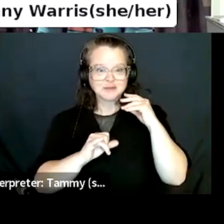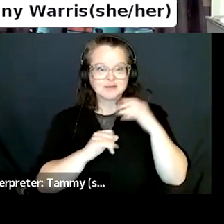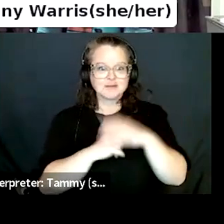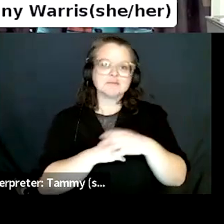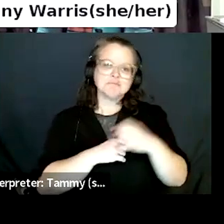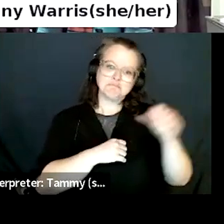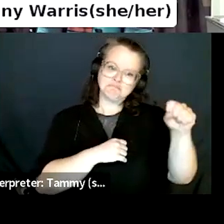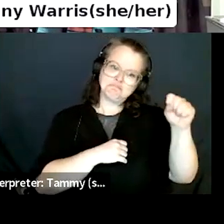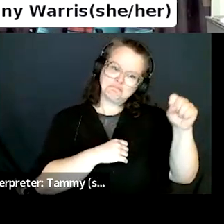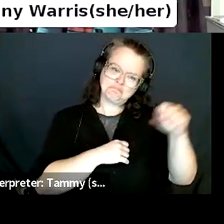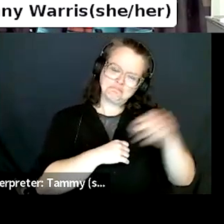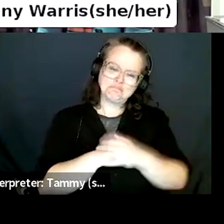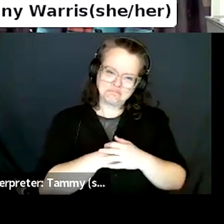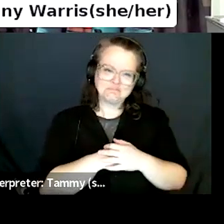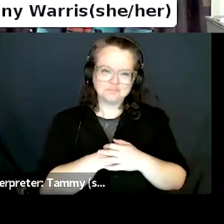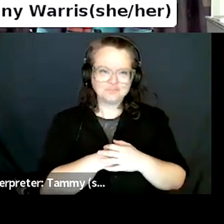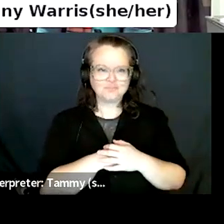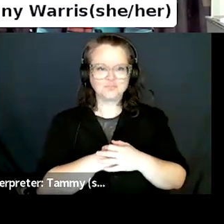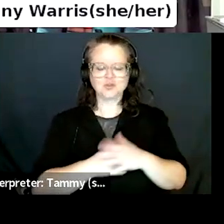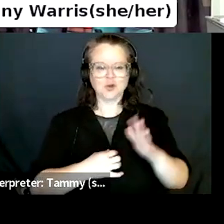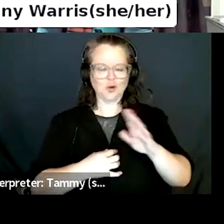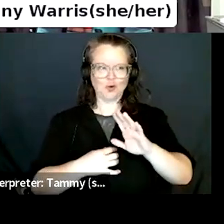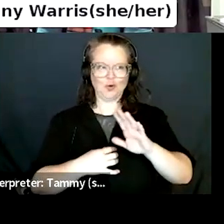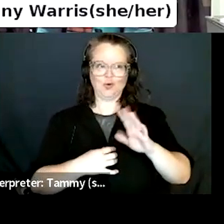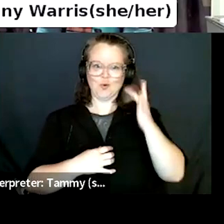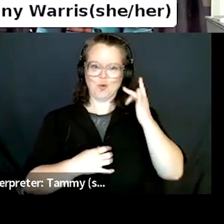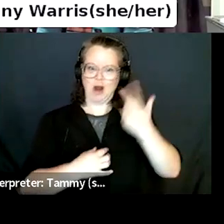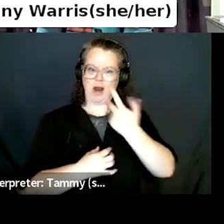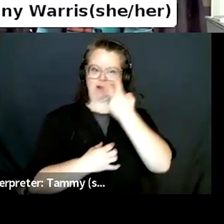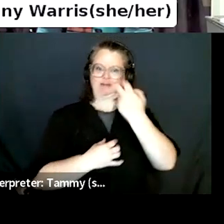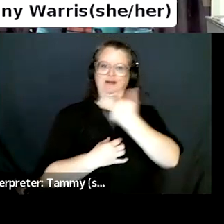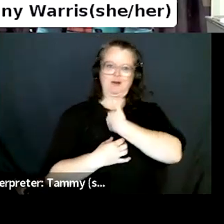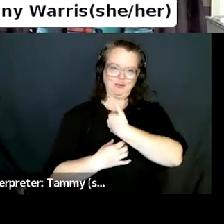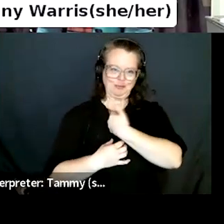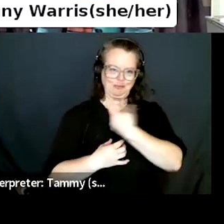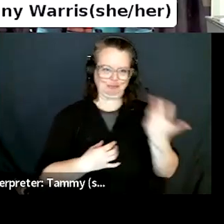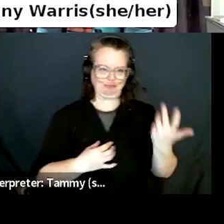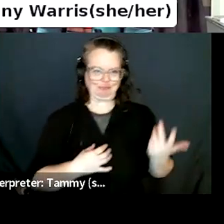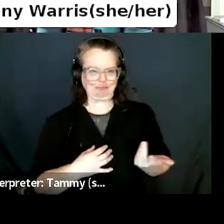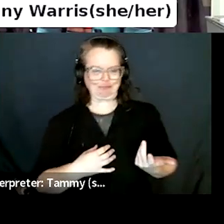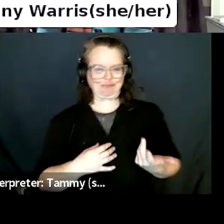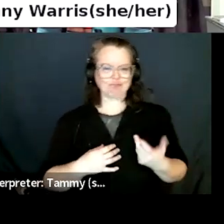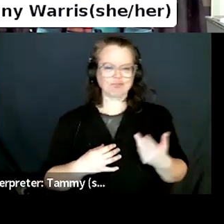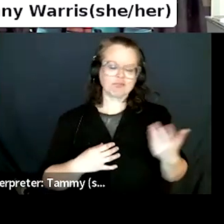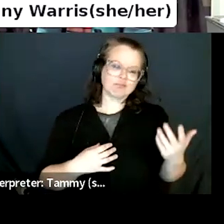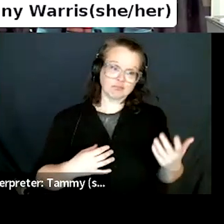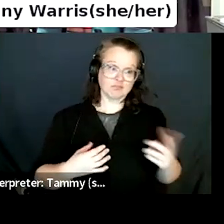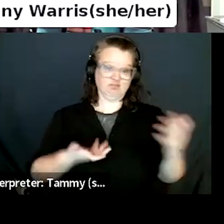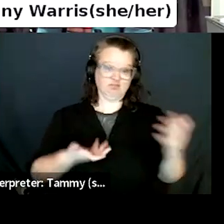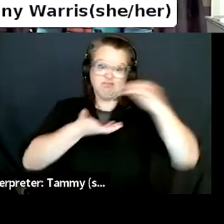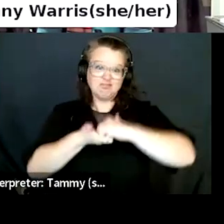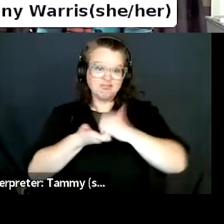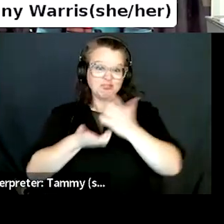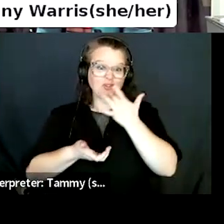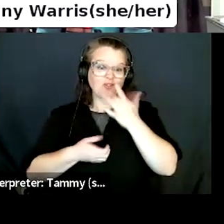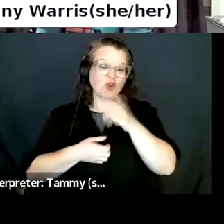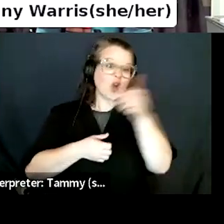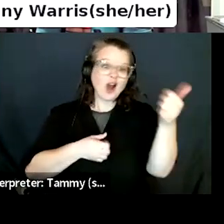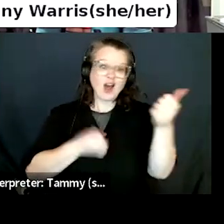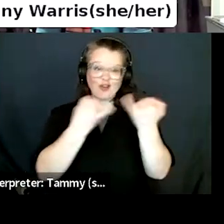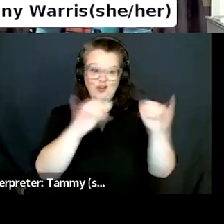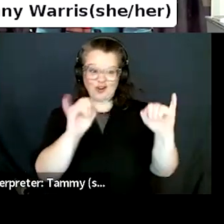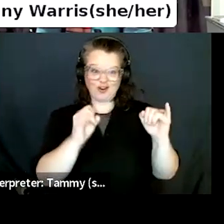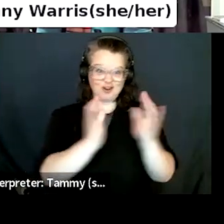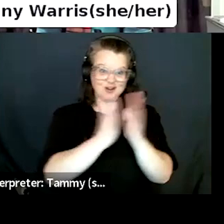only in giving me lists, um, but sharing marketing, sharing ideas, what works for them, what doesn't, um, featuring